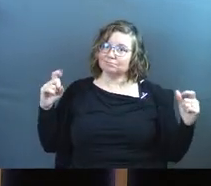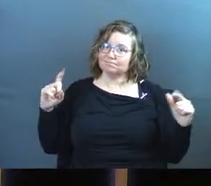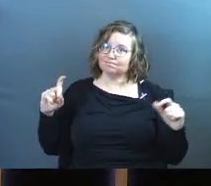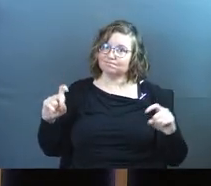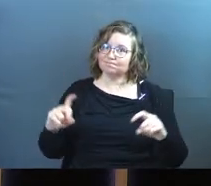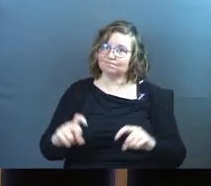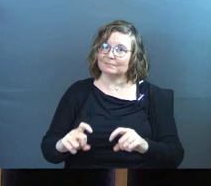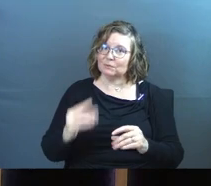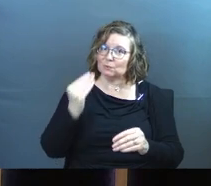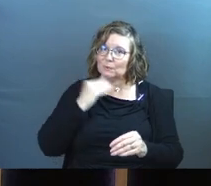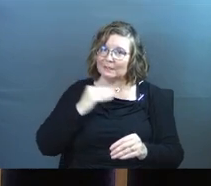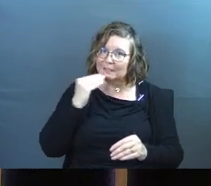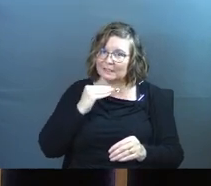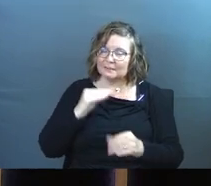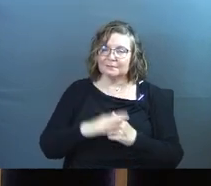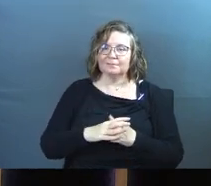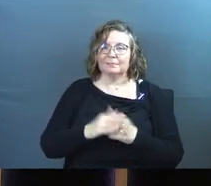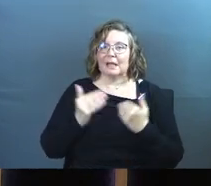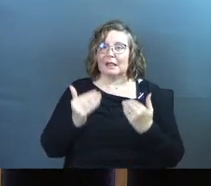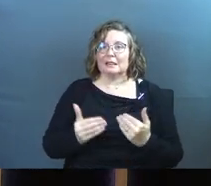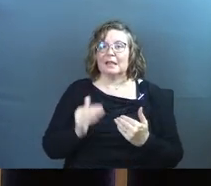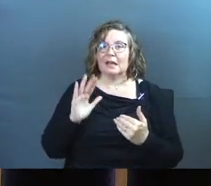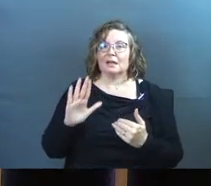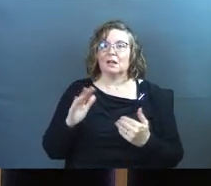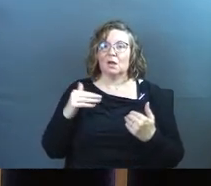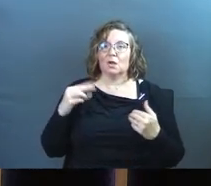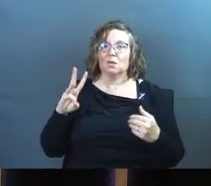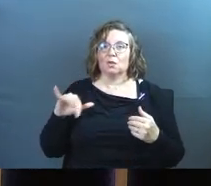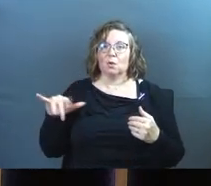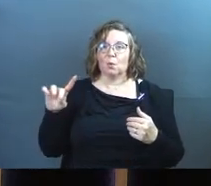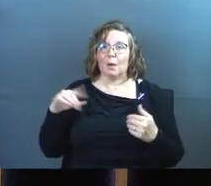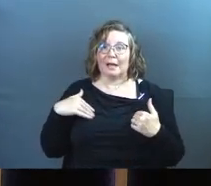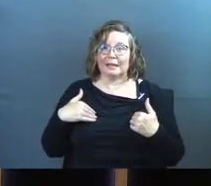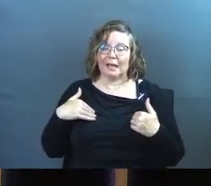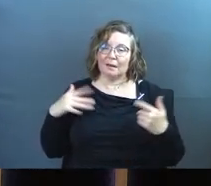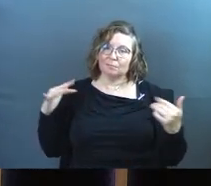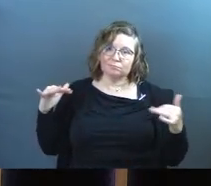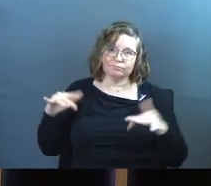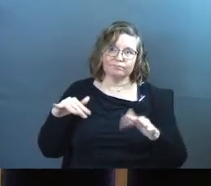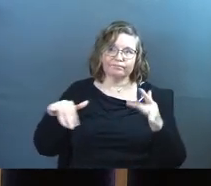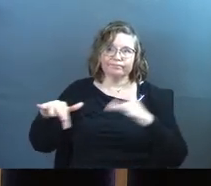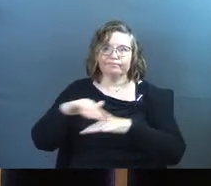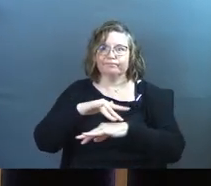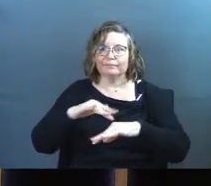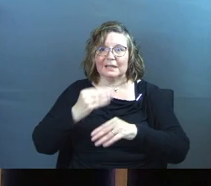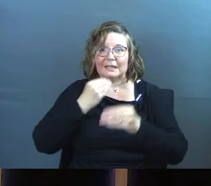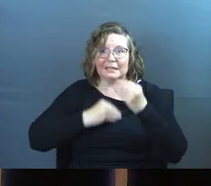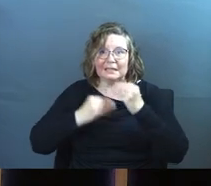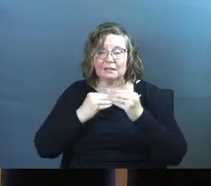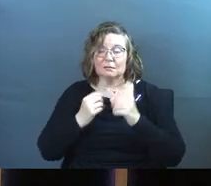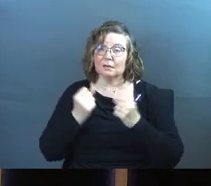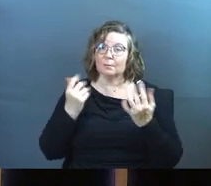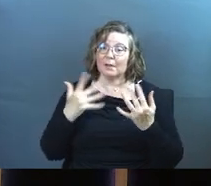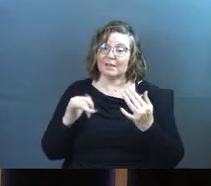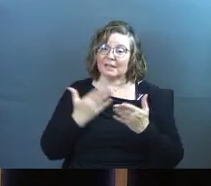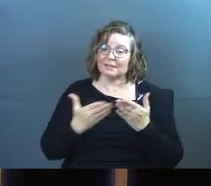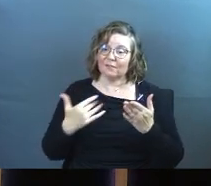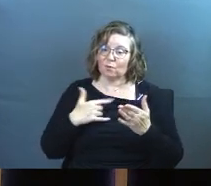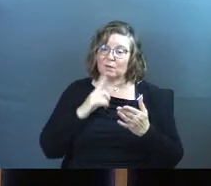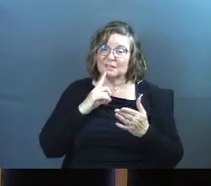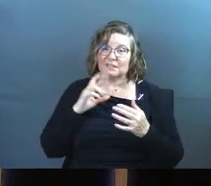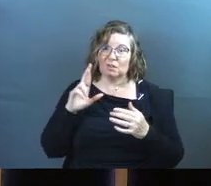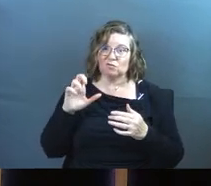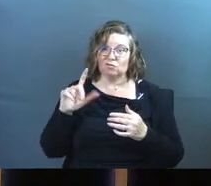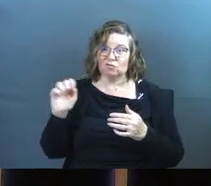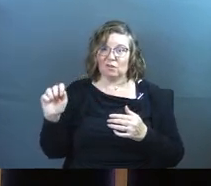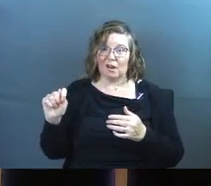in there and eat. You've even got to let the wild animals get in there and eat. And by the way, a lot of that stuff would have just